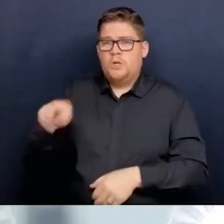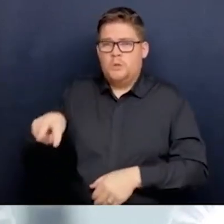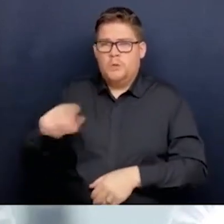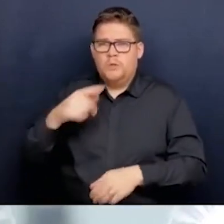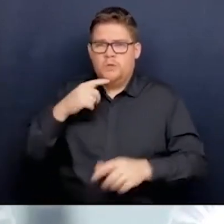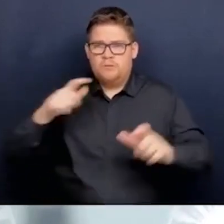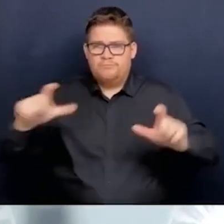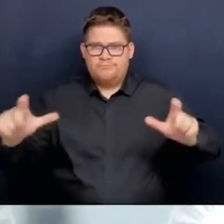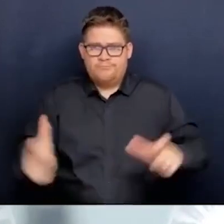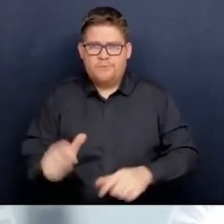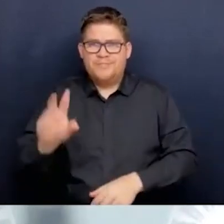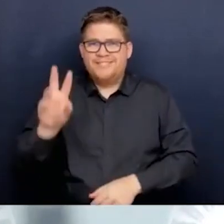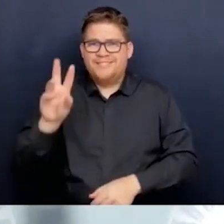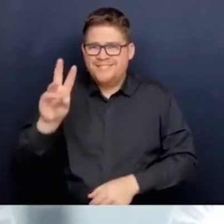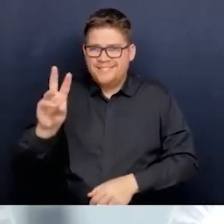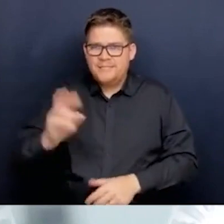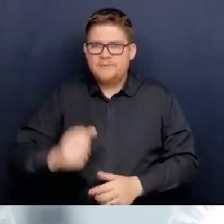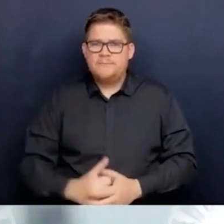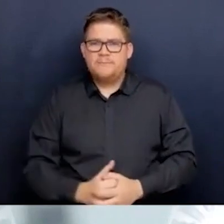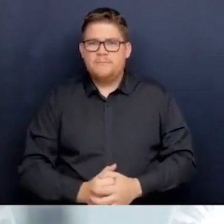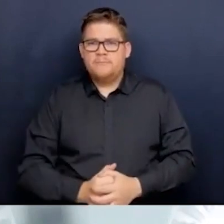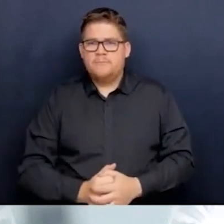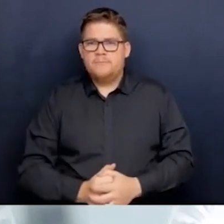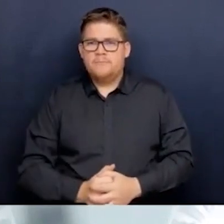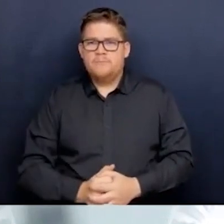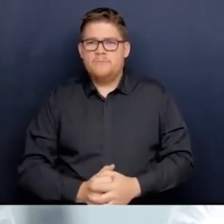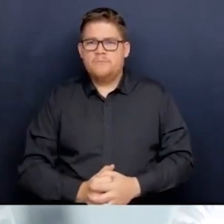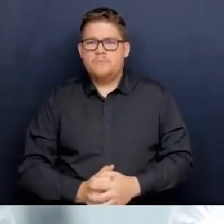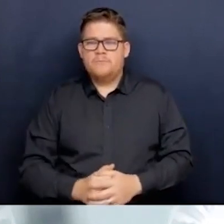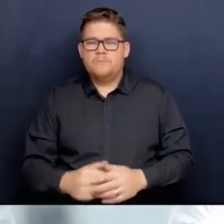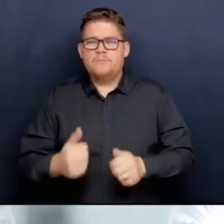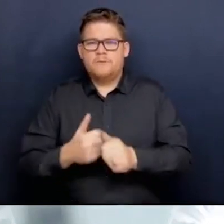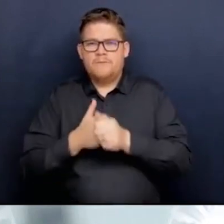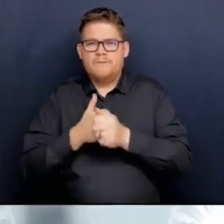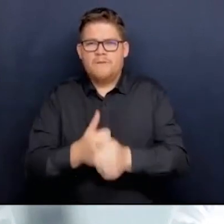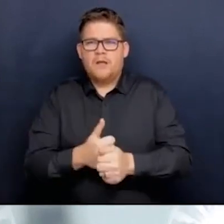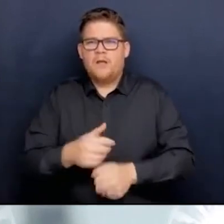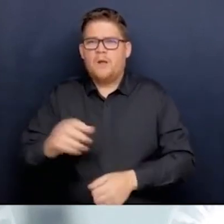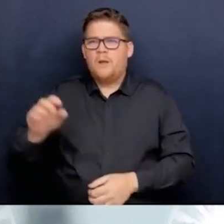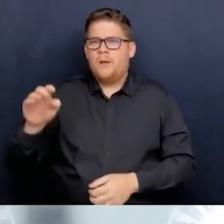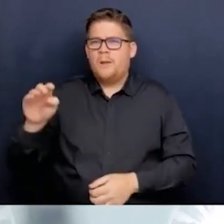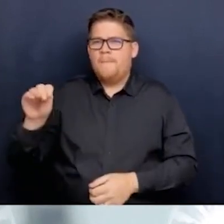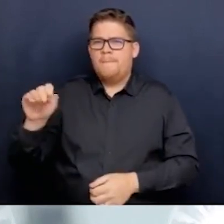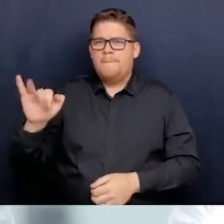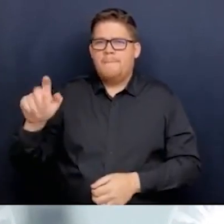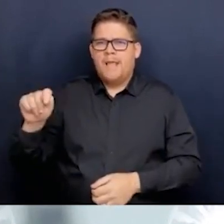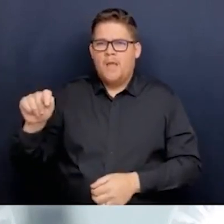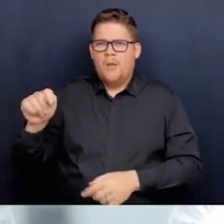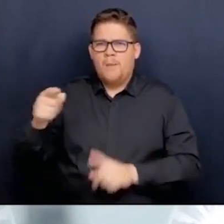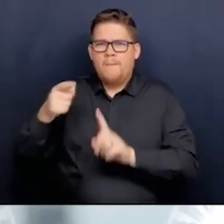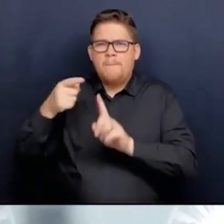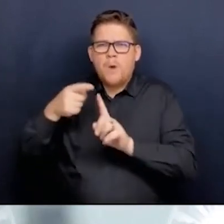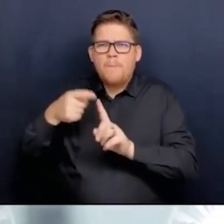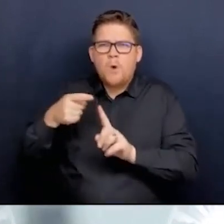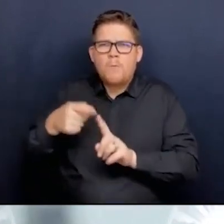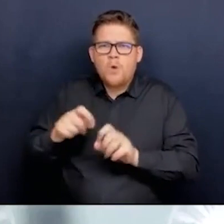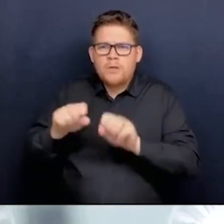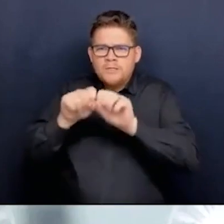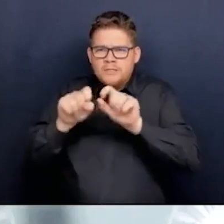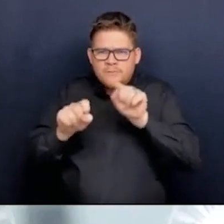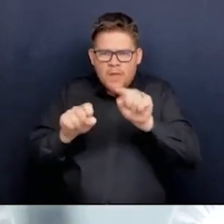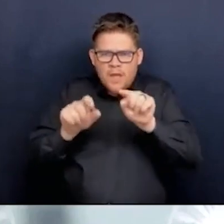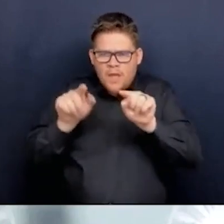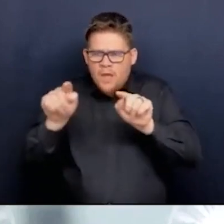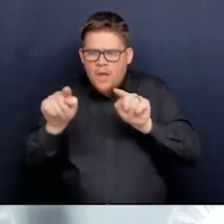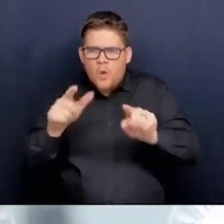this will be a merit-based process expertise in, in regulation and understanding of regulation, how to